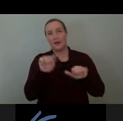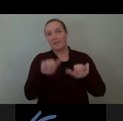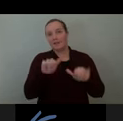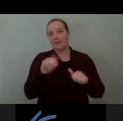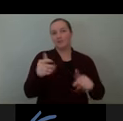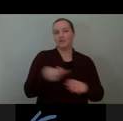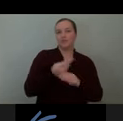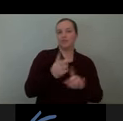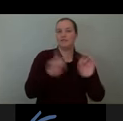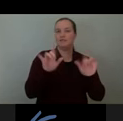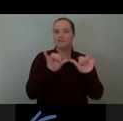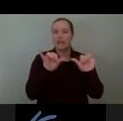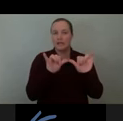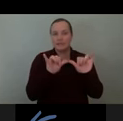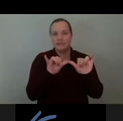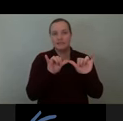spinning elements